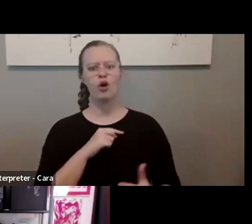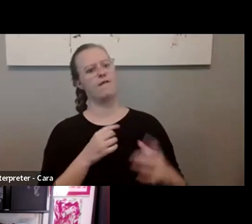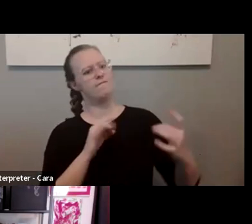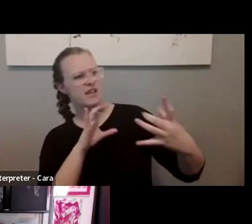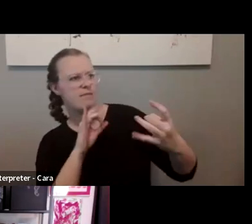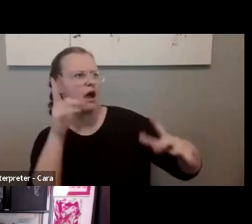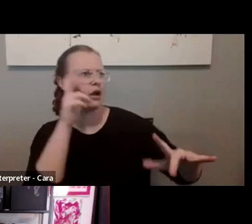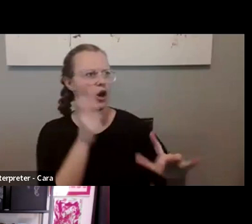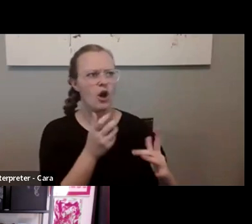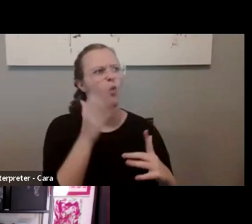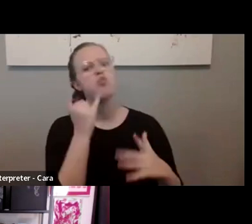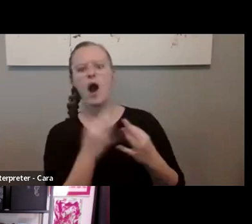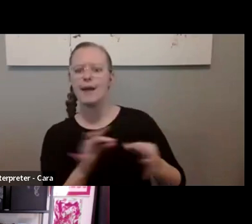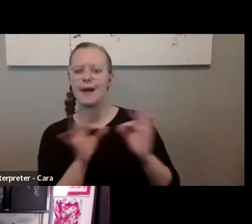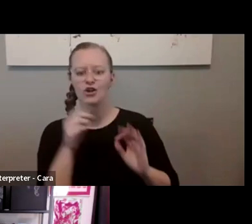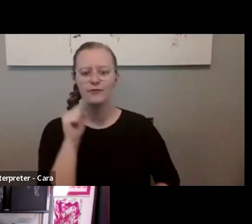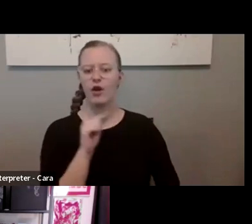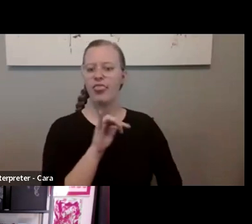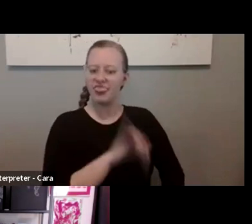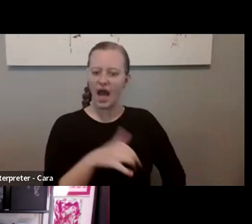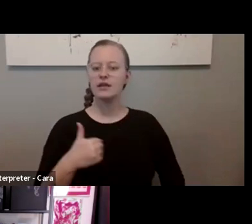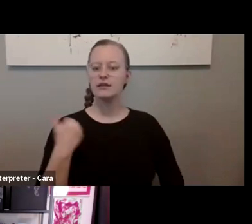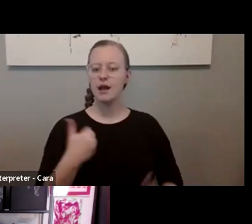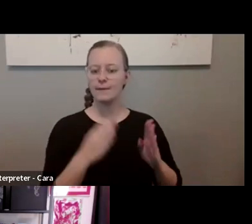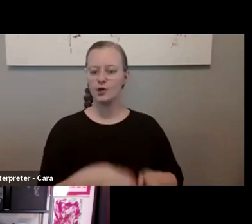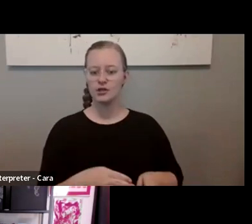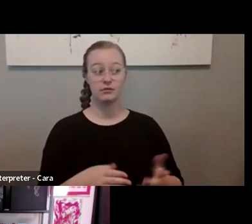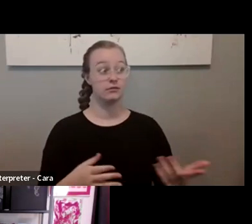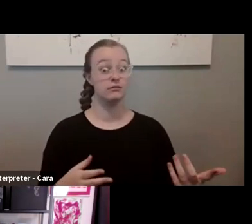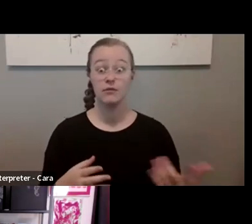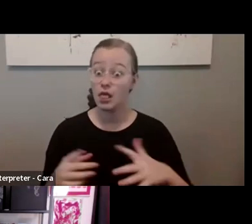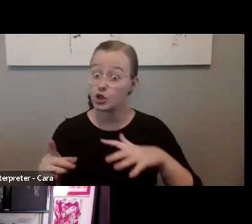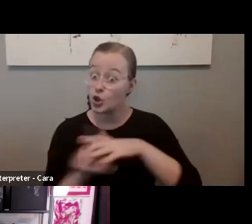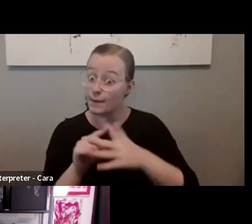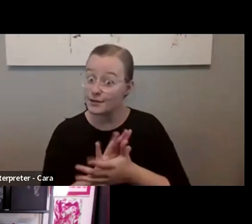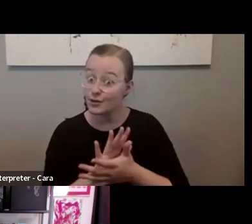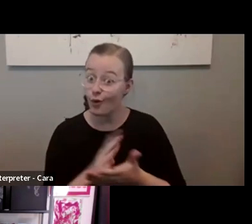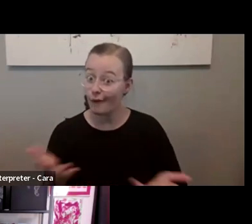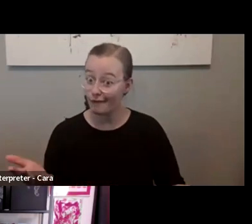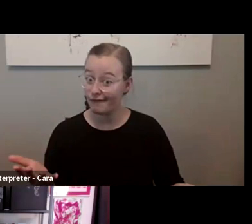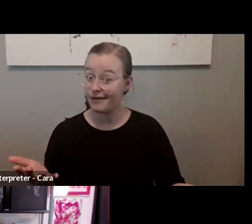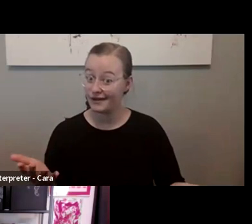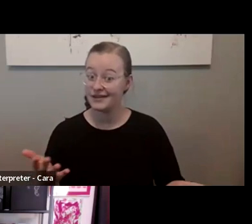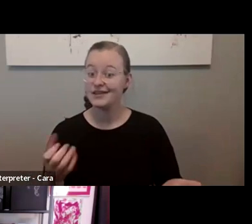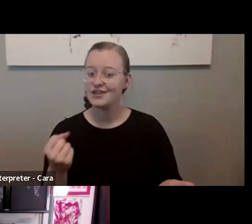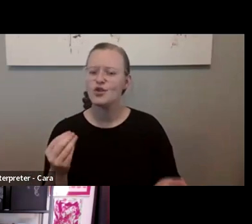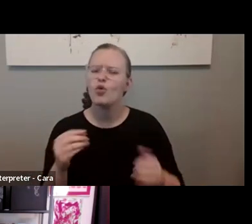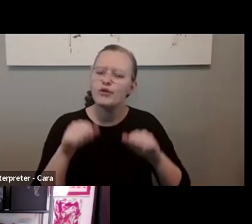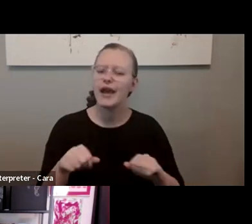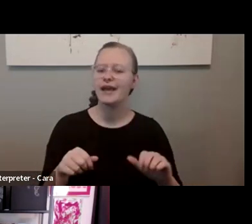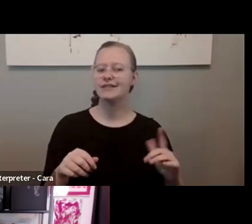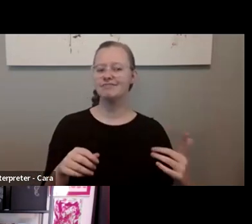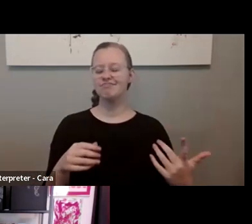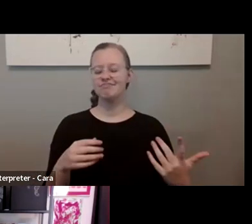that matters to that young person's day. They actually showed up at school. Right. So we know you can kind of tie those data points with a story of